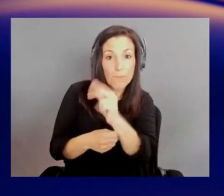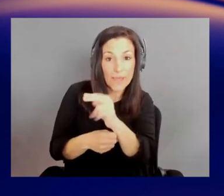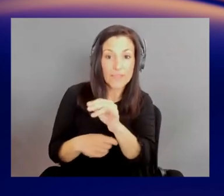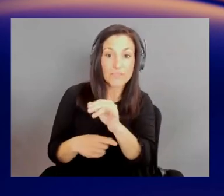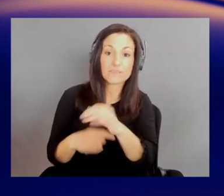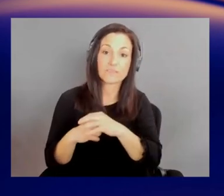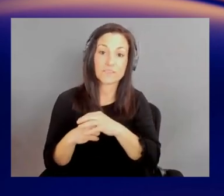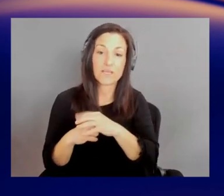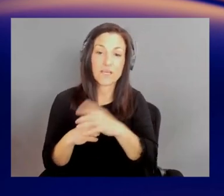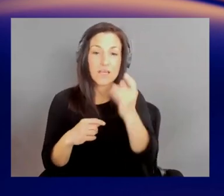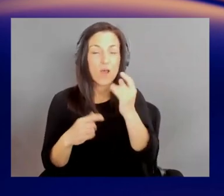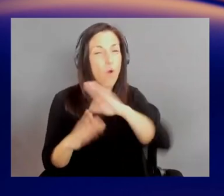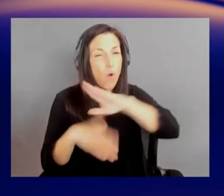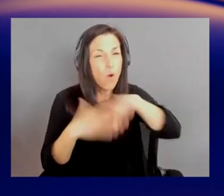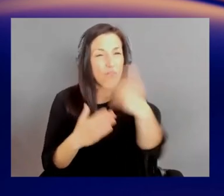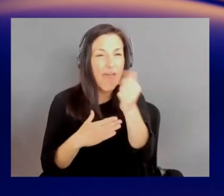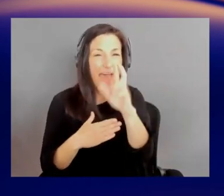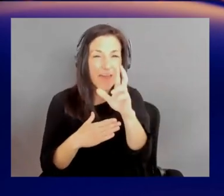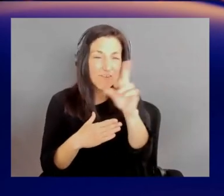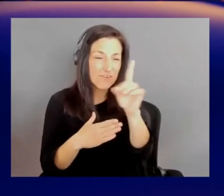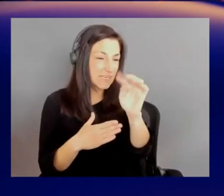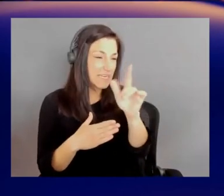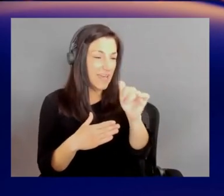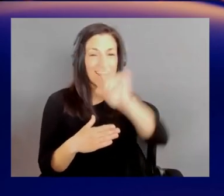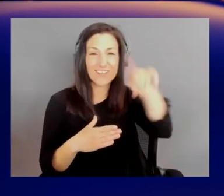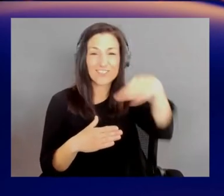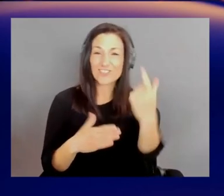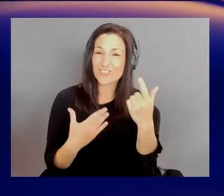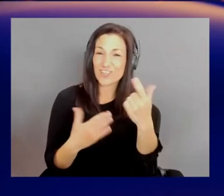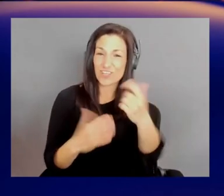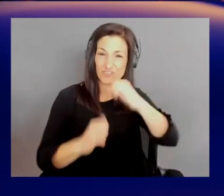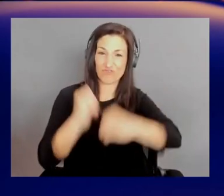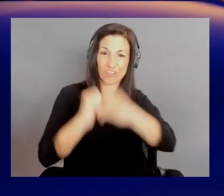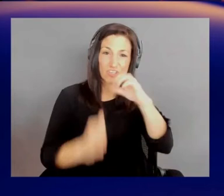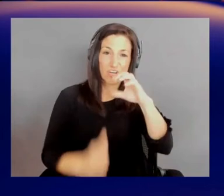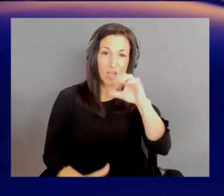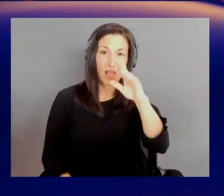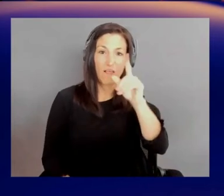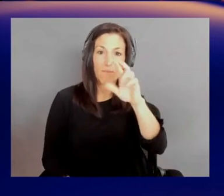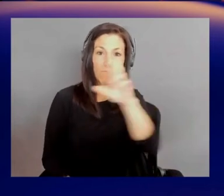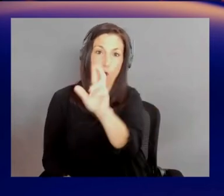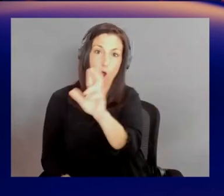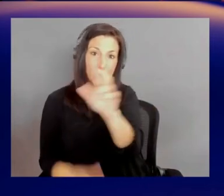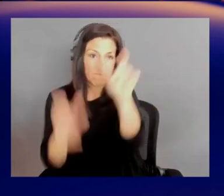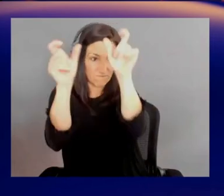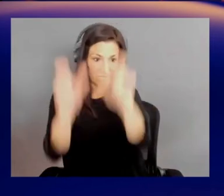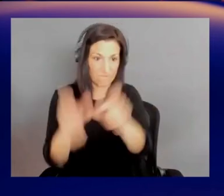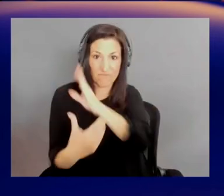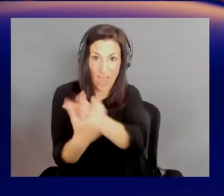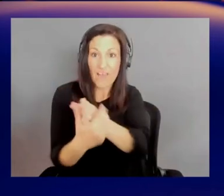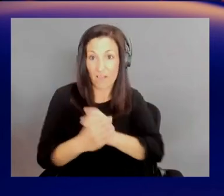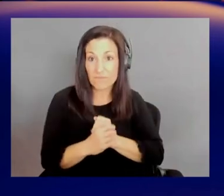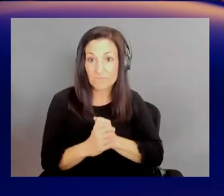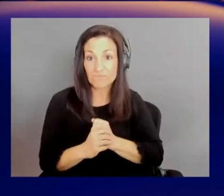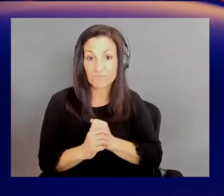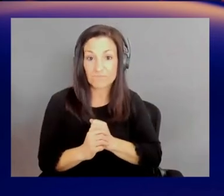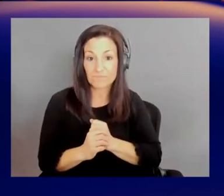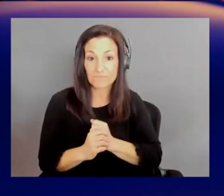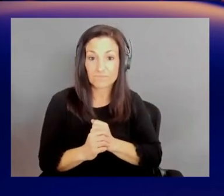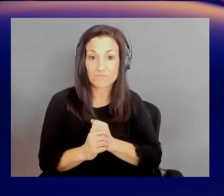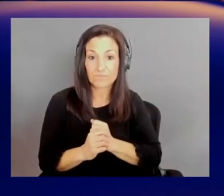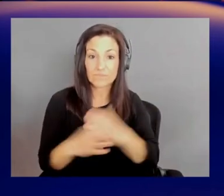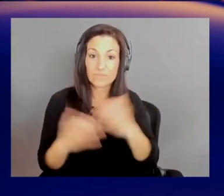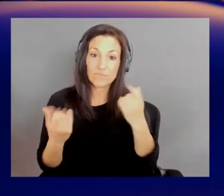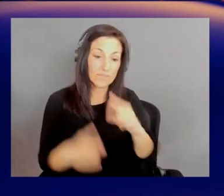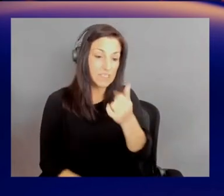header data, just a structured columnar file. And so what's happening is that genomics groups are